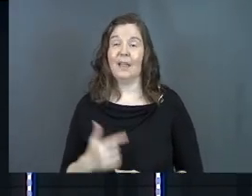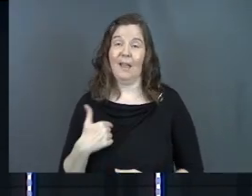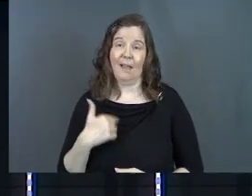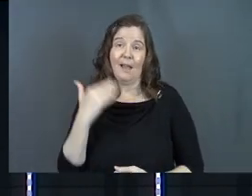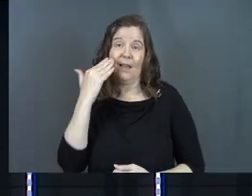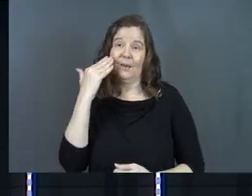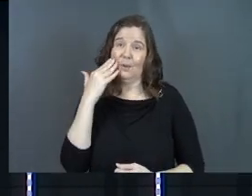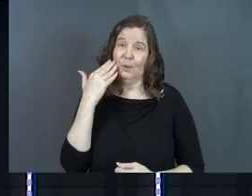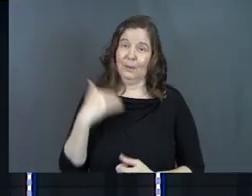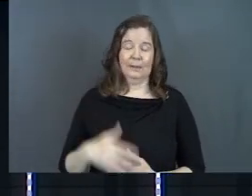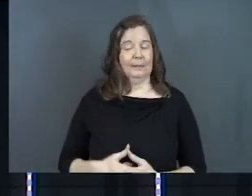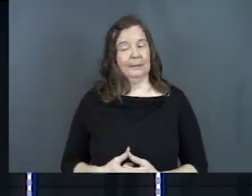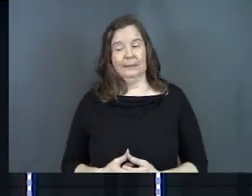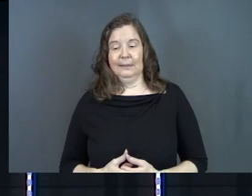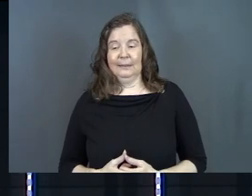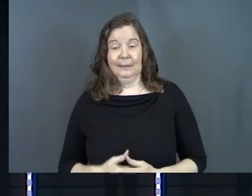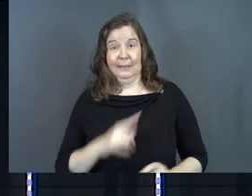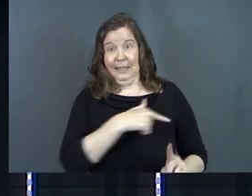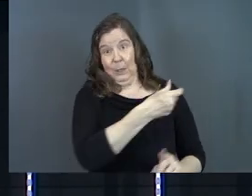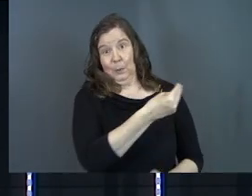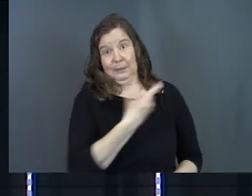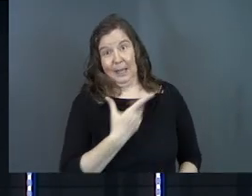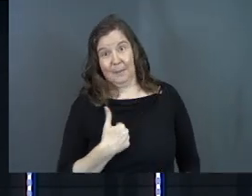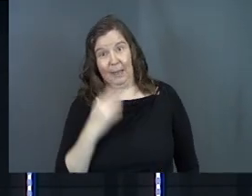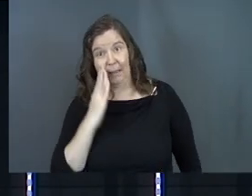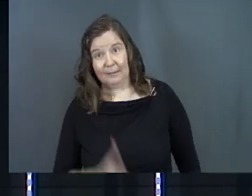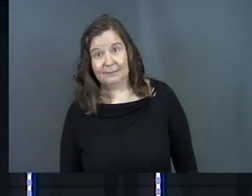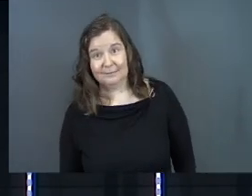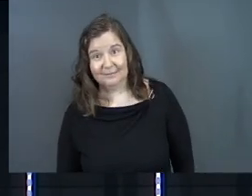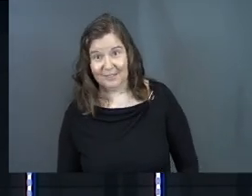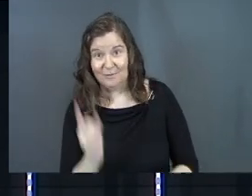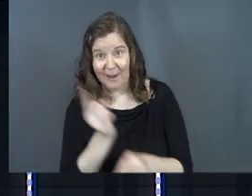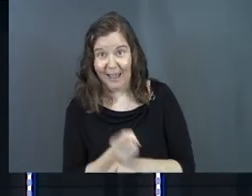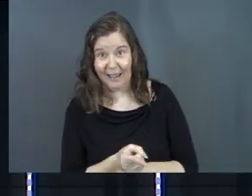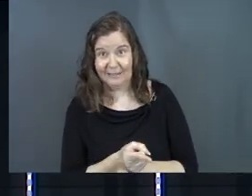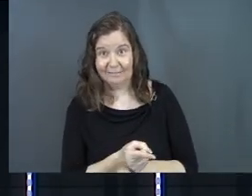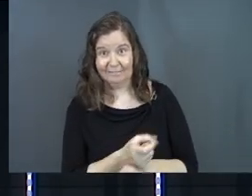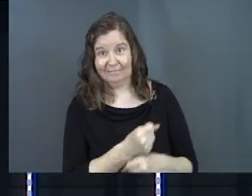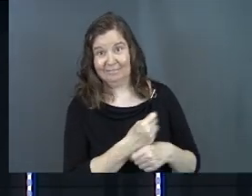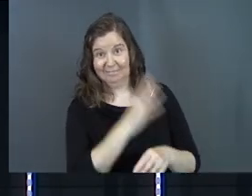And I know he'll tell me, right?